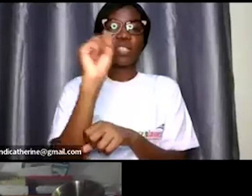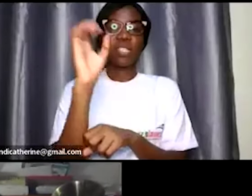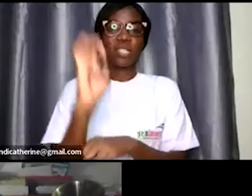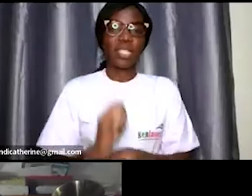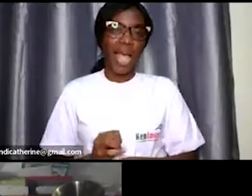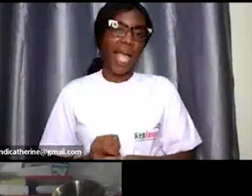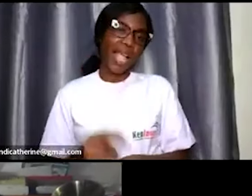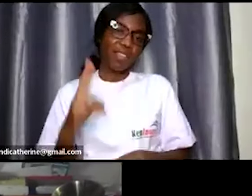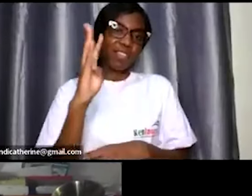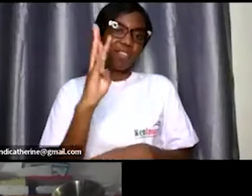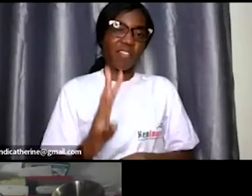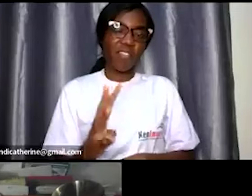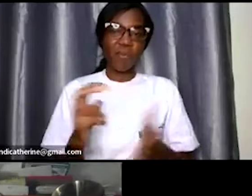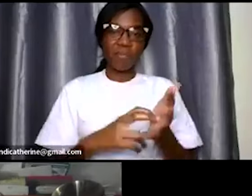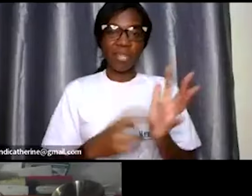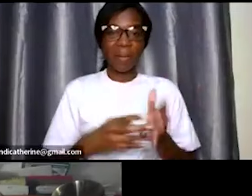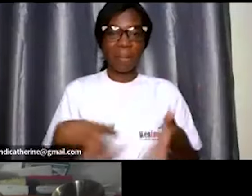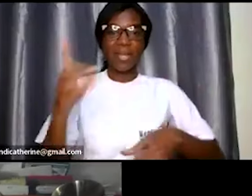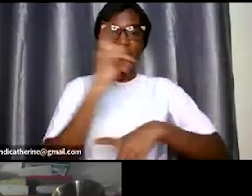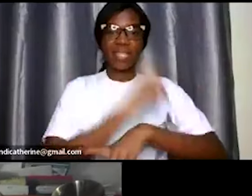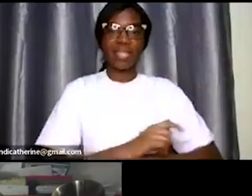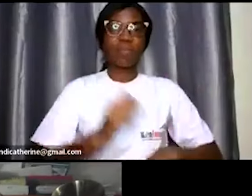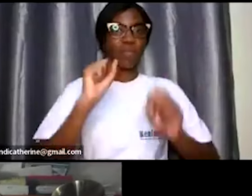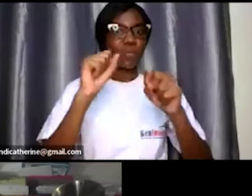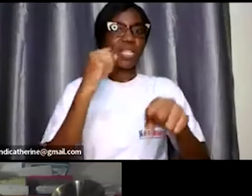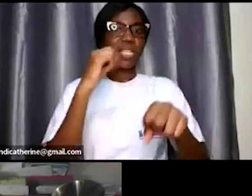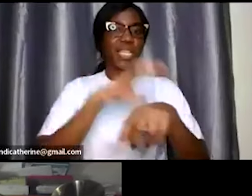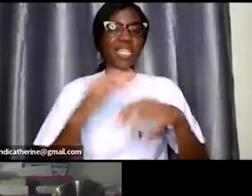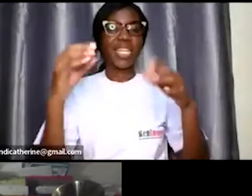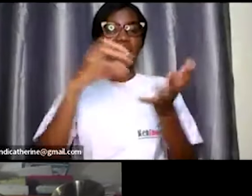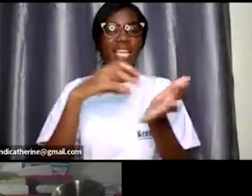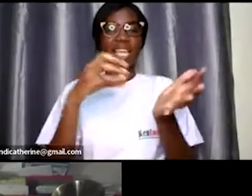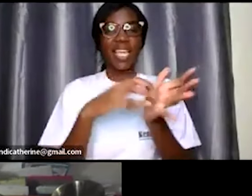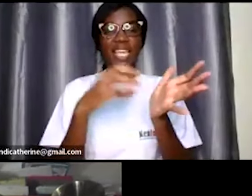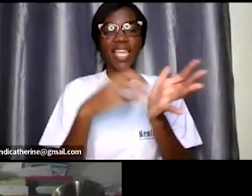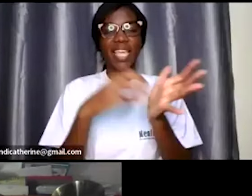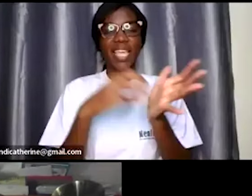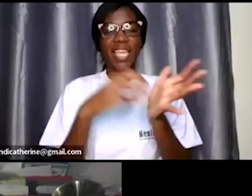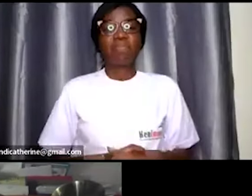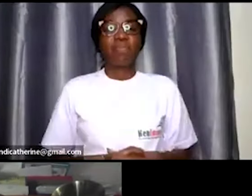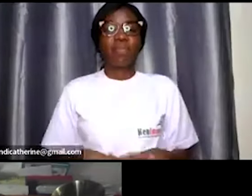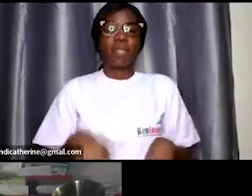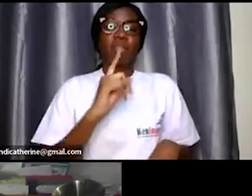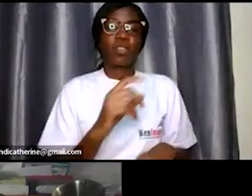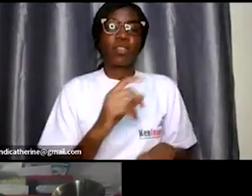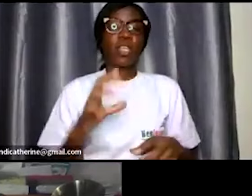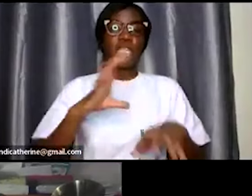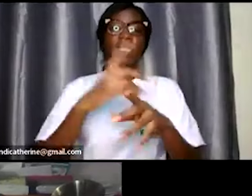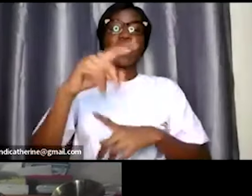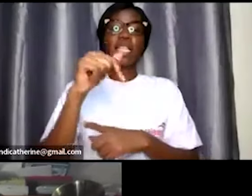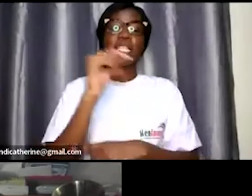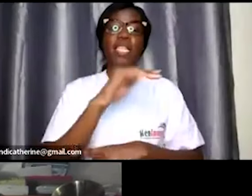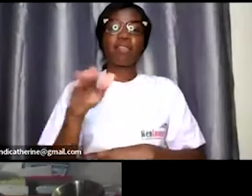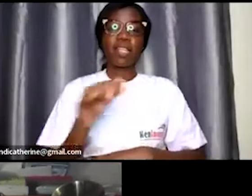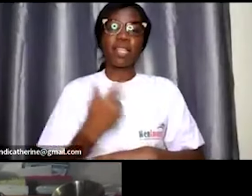please come we can get you cake for sure for sure for sure and uh right so on matters get it right this evening we